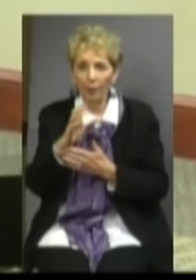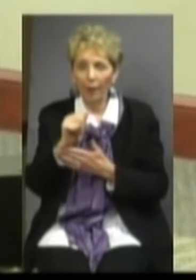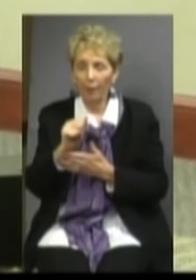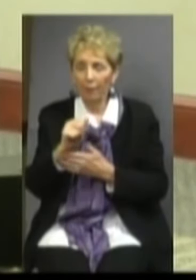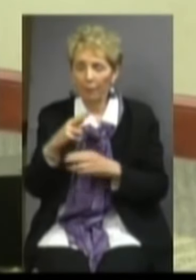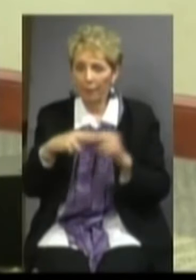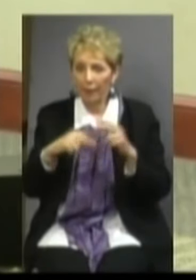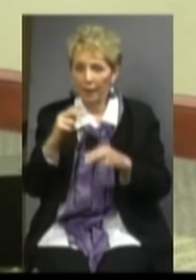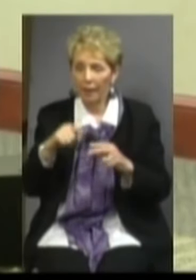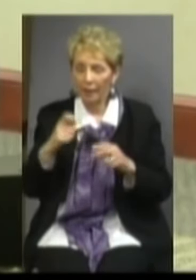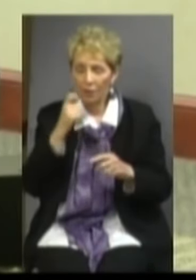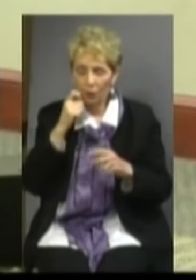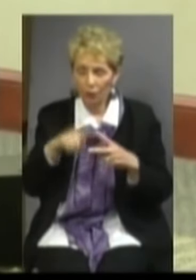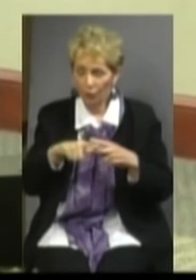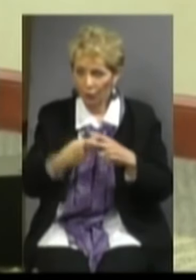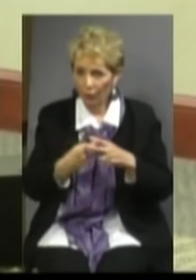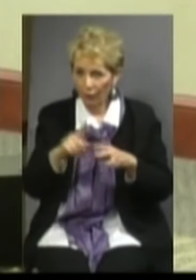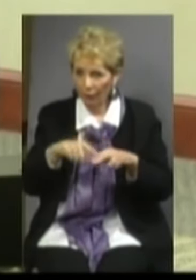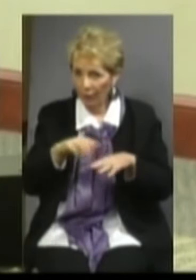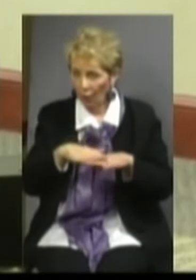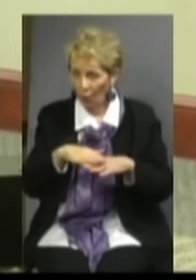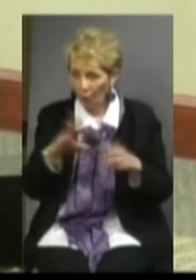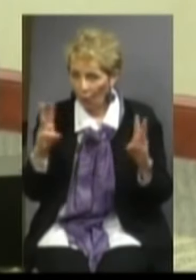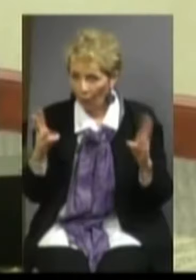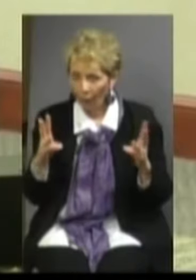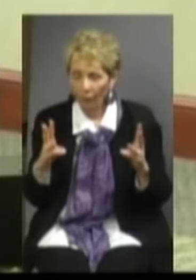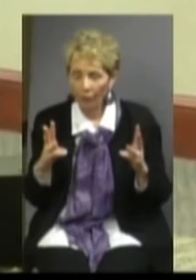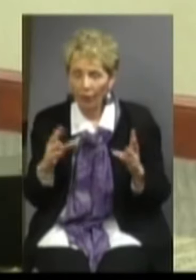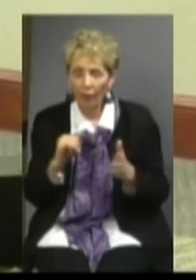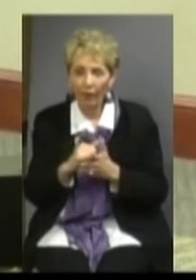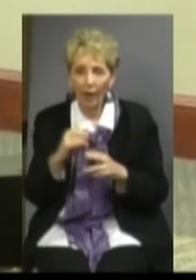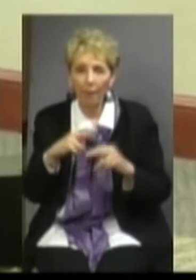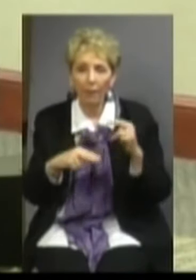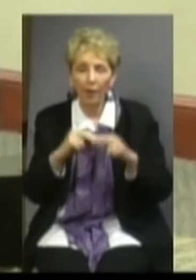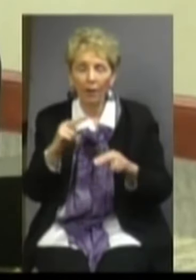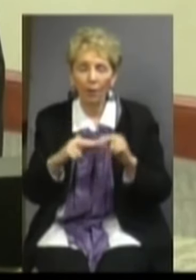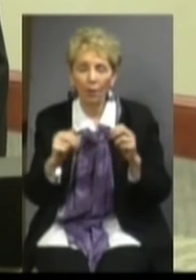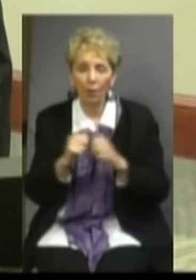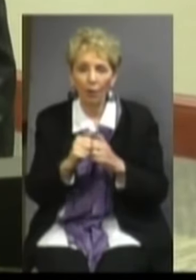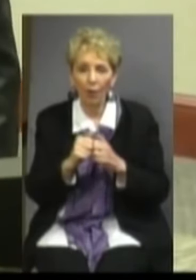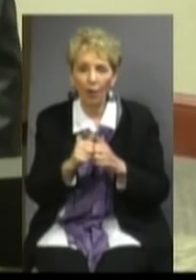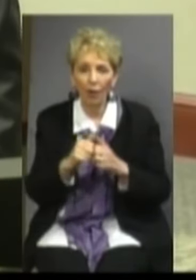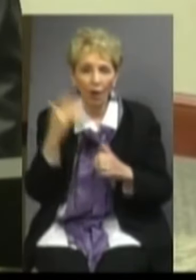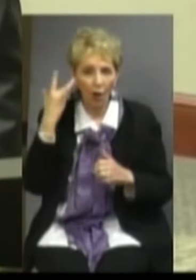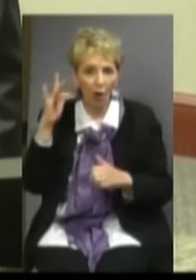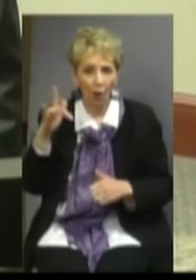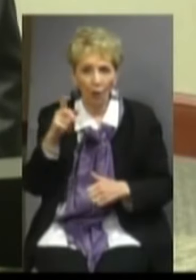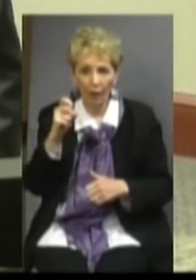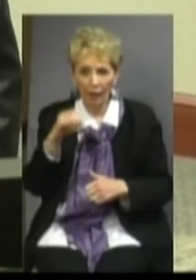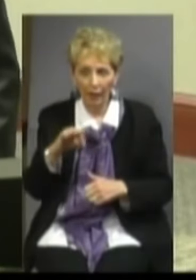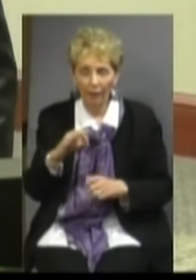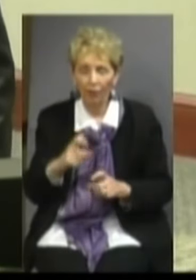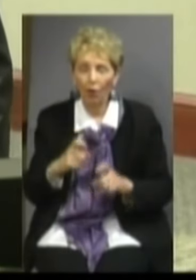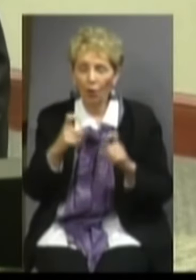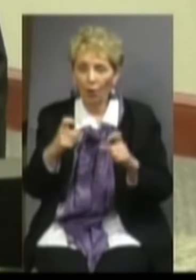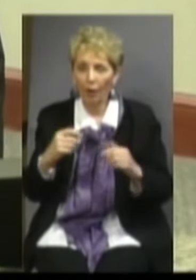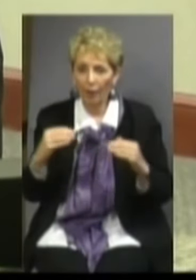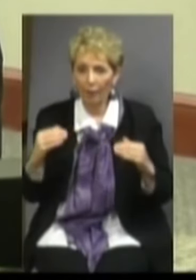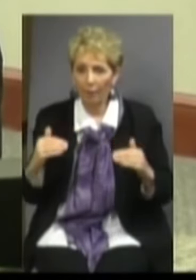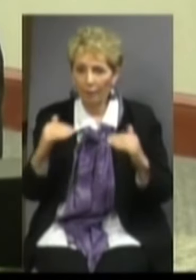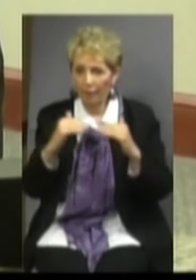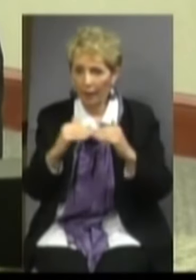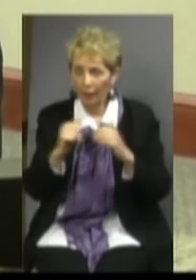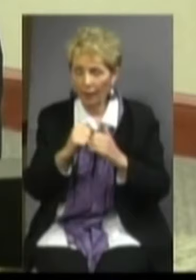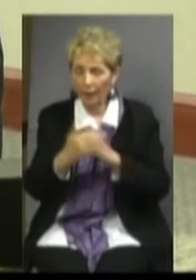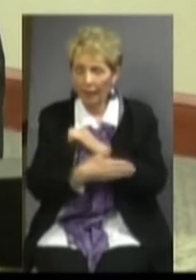break ground on shortly, depending on the weather. That building is being built with a Golden Leaf grant that required a match from the county